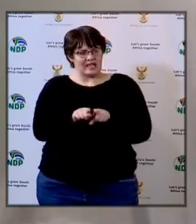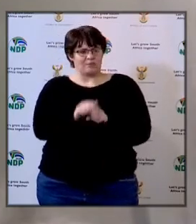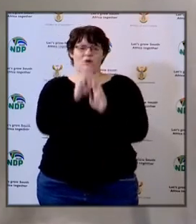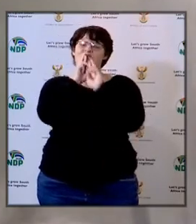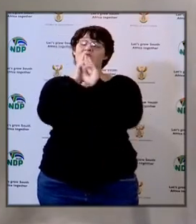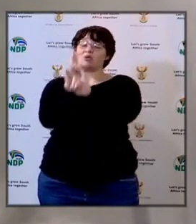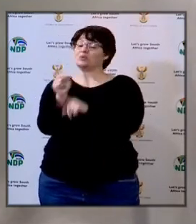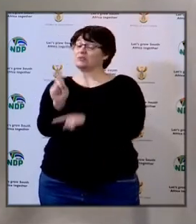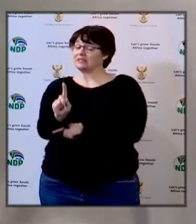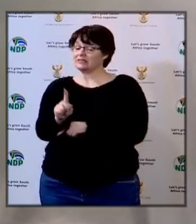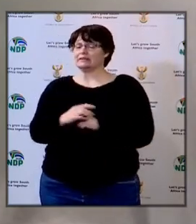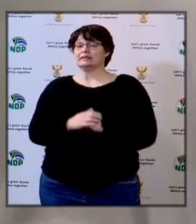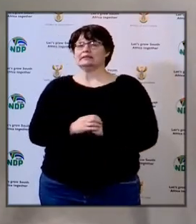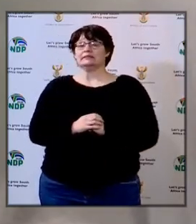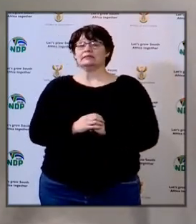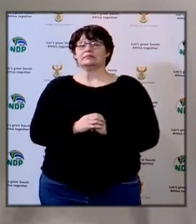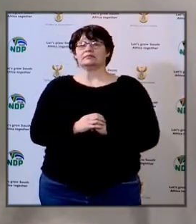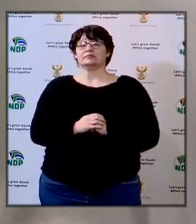will be